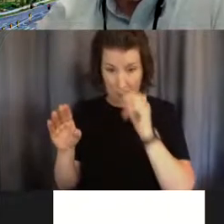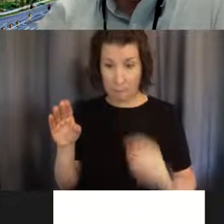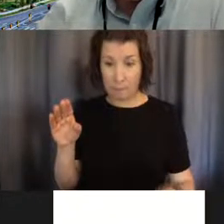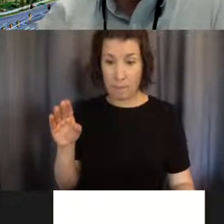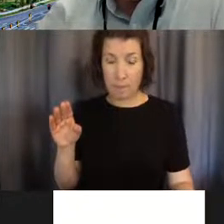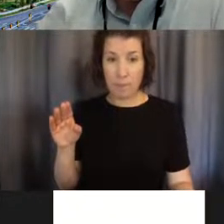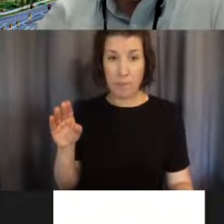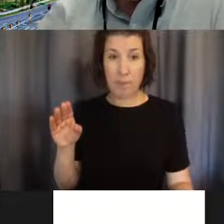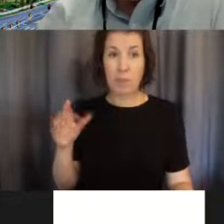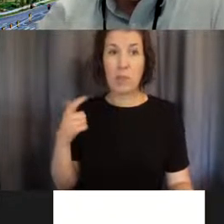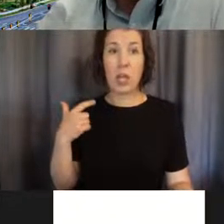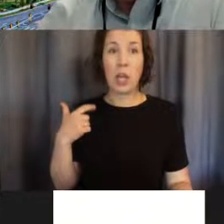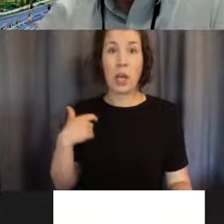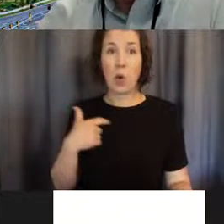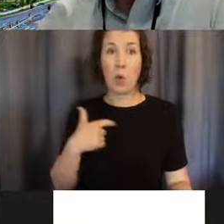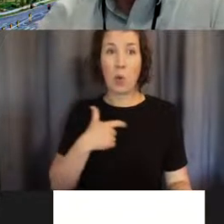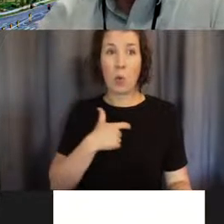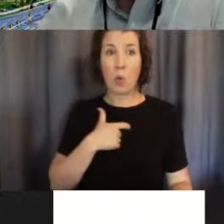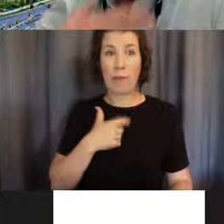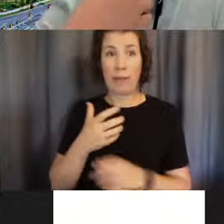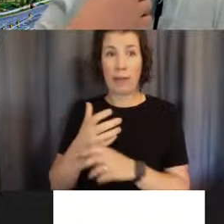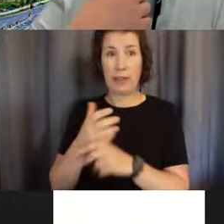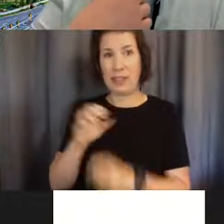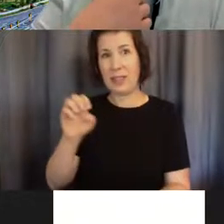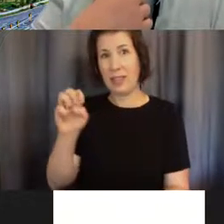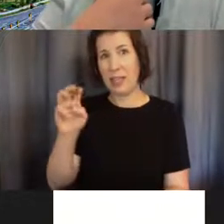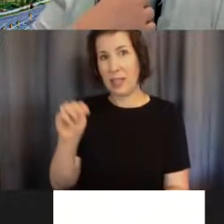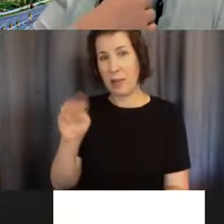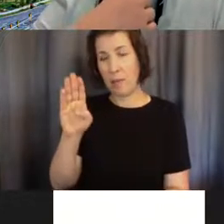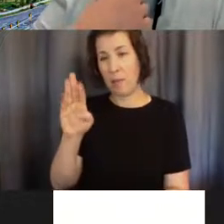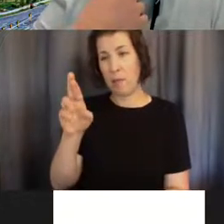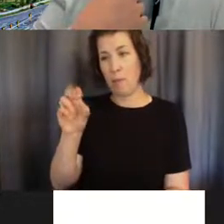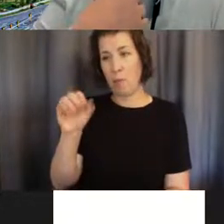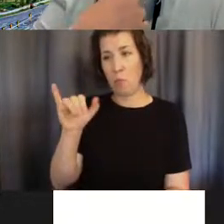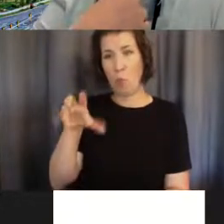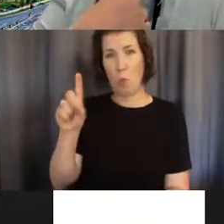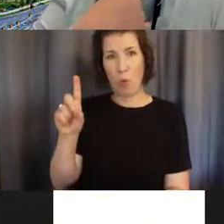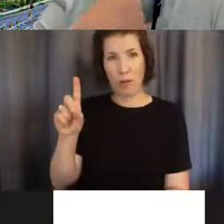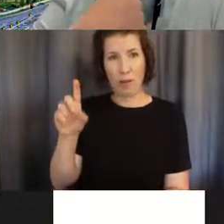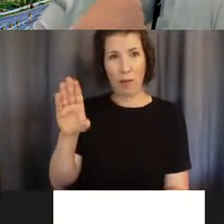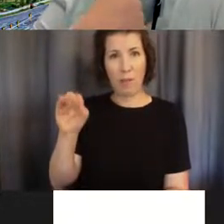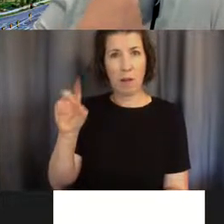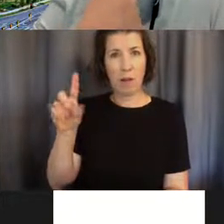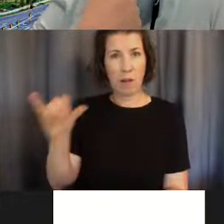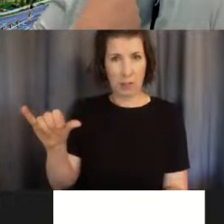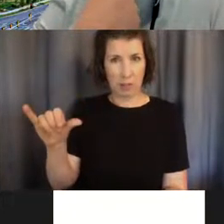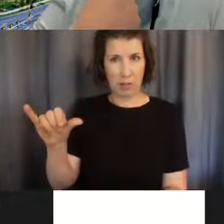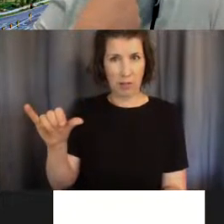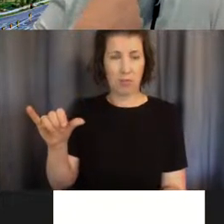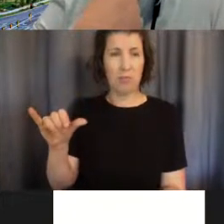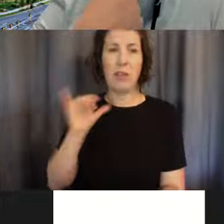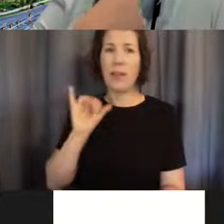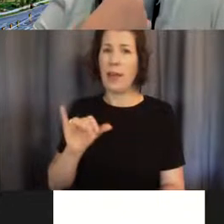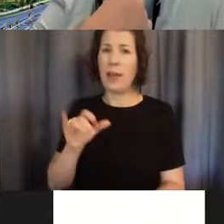And we get these imbroid bodies, which is kind of a sign of a pluripotent stem cell measure for a lot of markers.